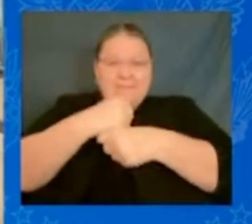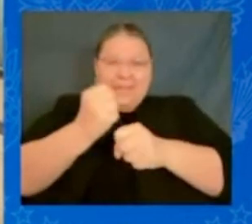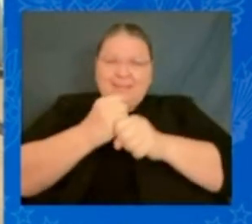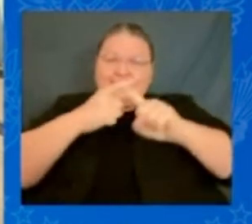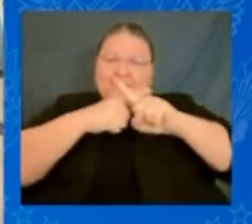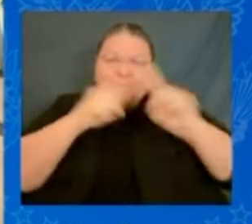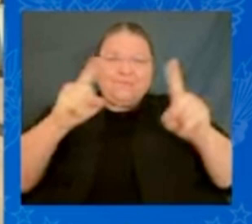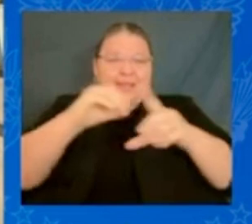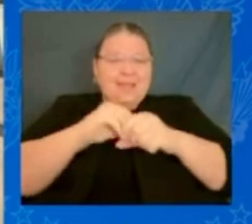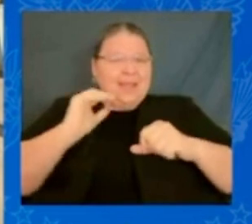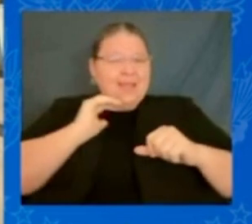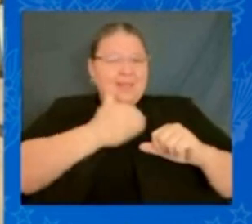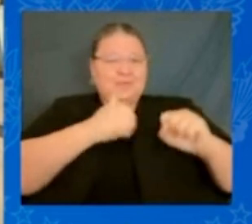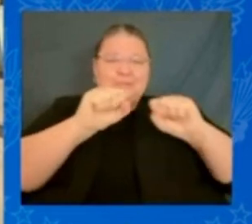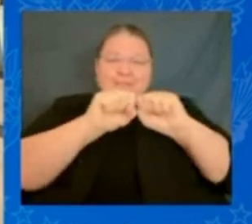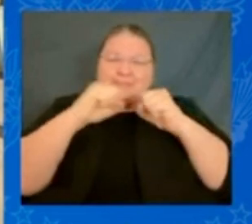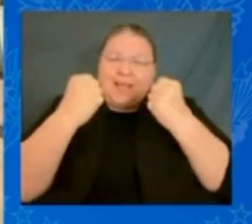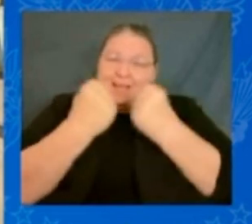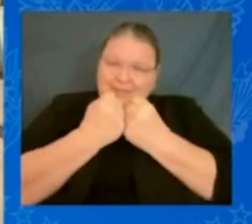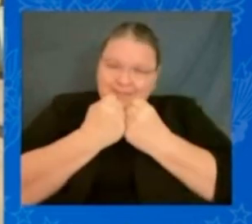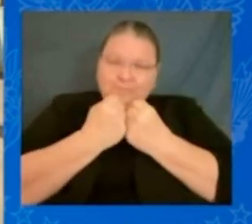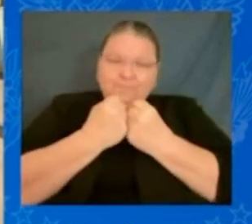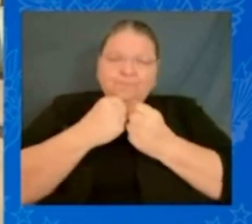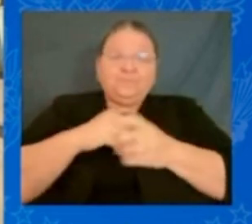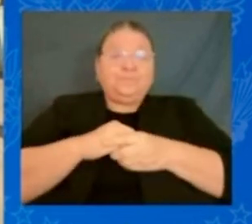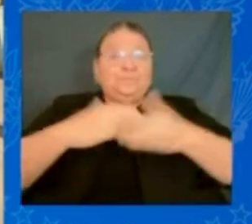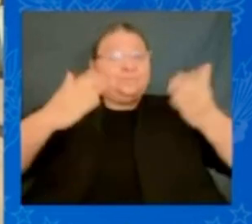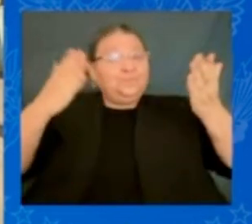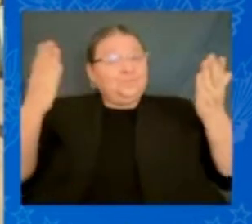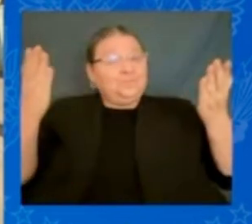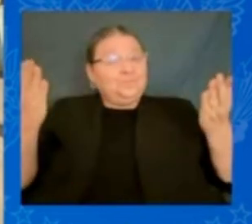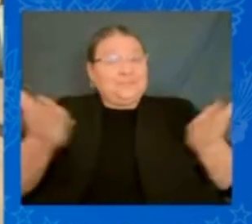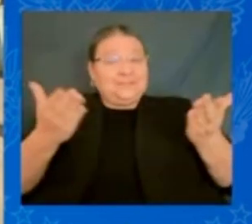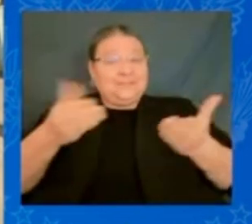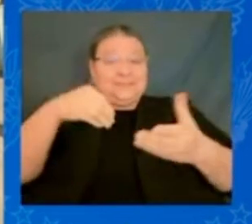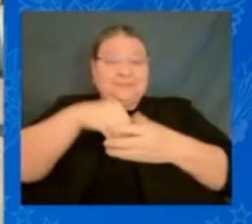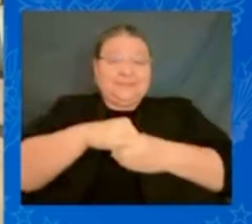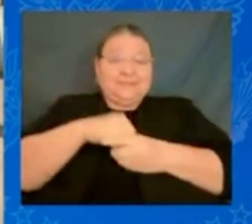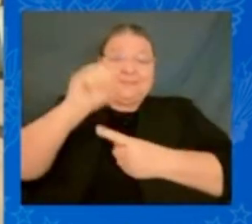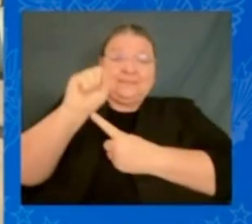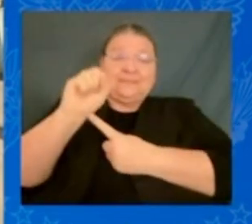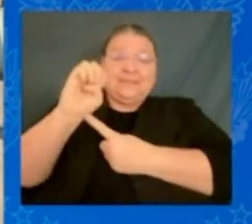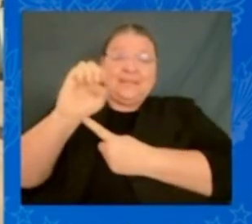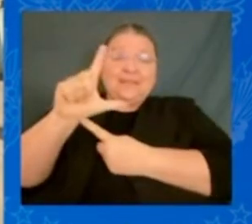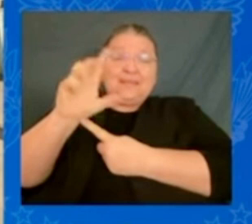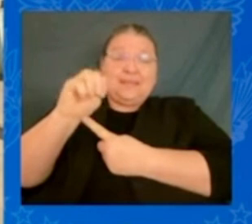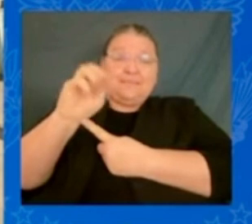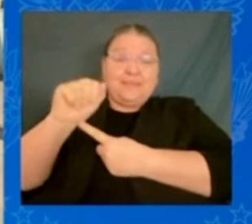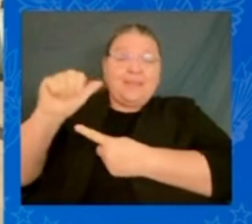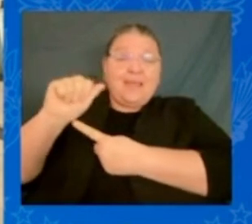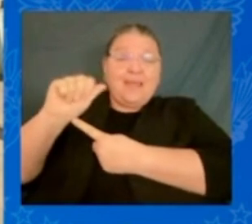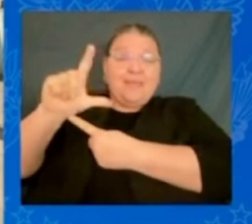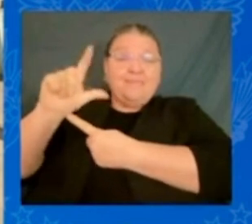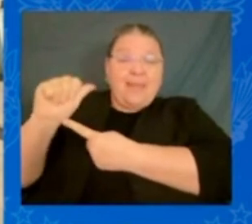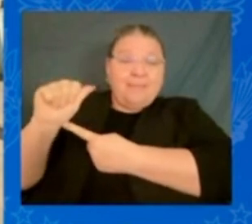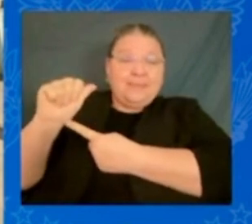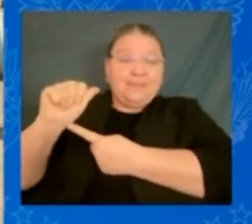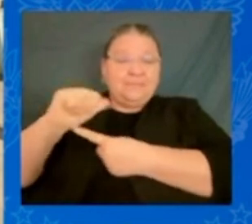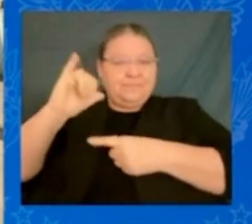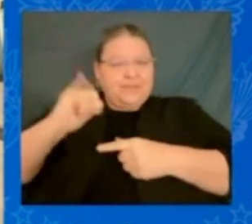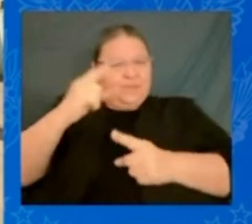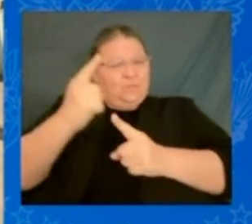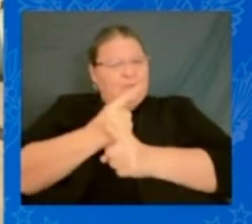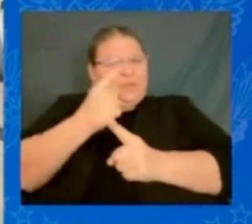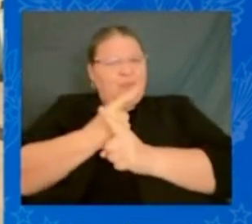it was here in Selma Alabama that ordinary people dared to make sure that this nation